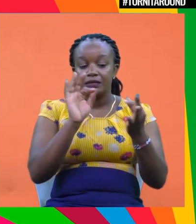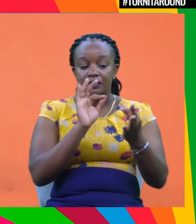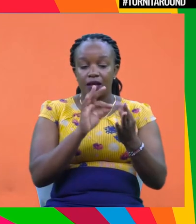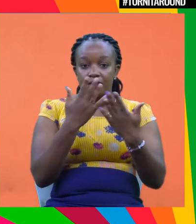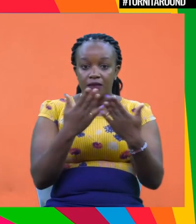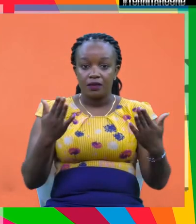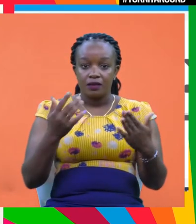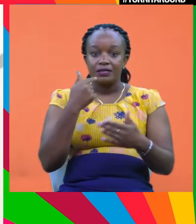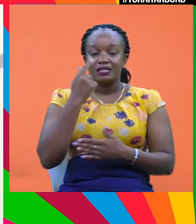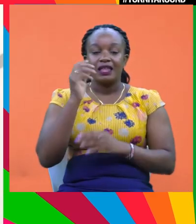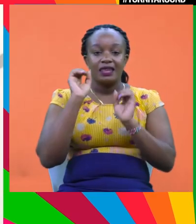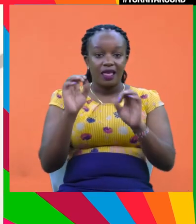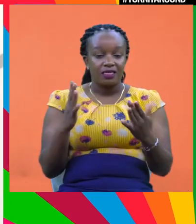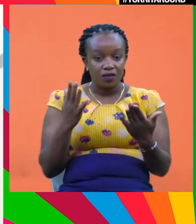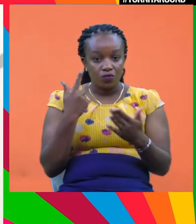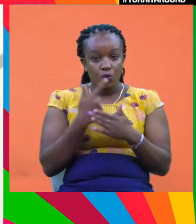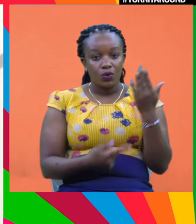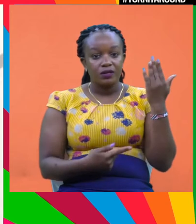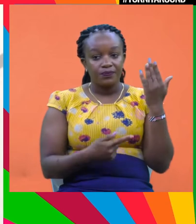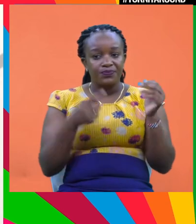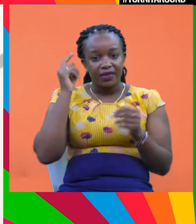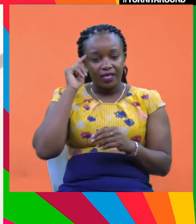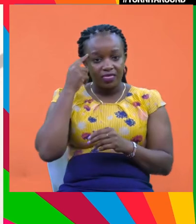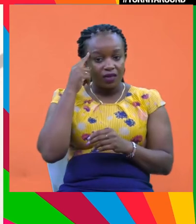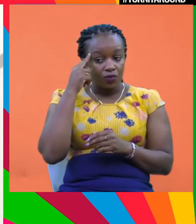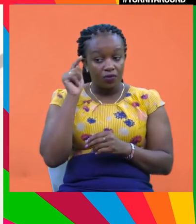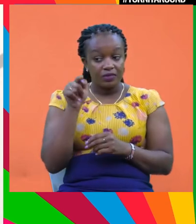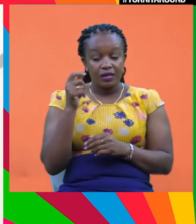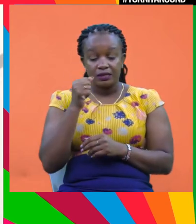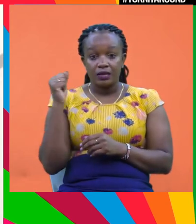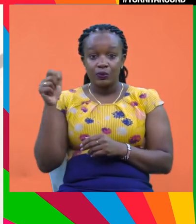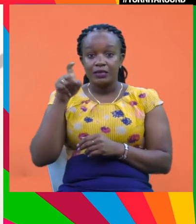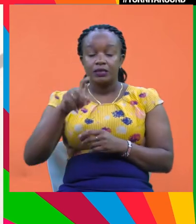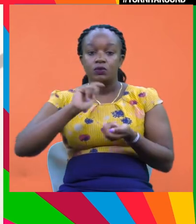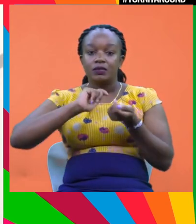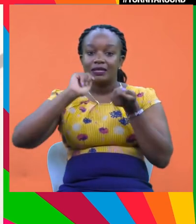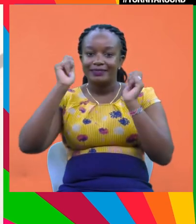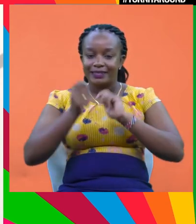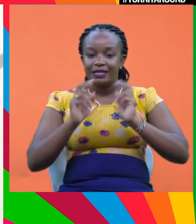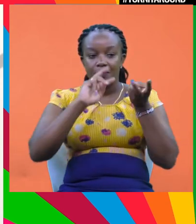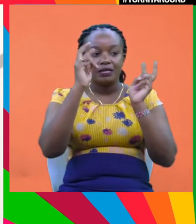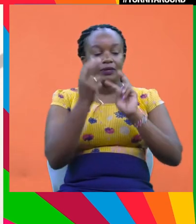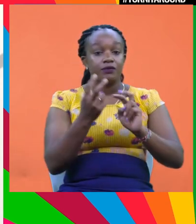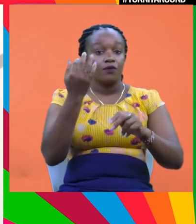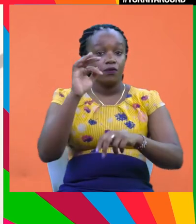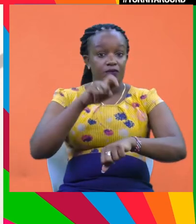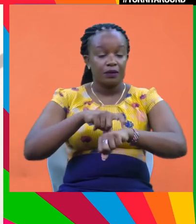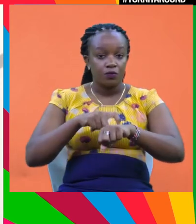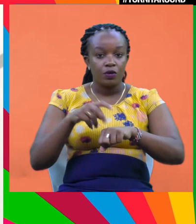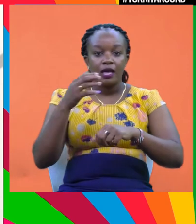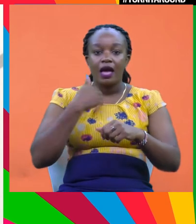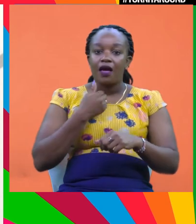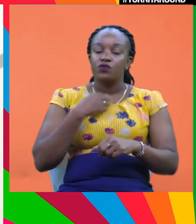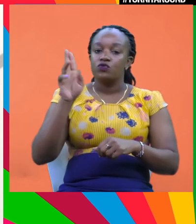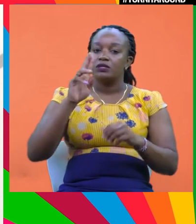thing that I would mention as well is I think that on the finance side, we need to start changing our perspective of time, right, and taking